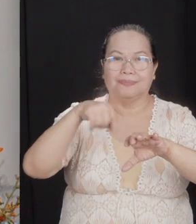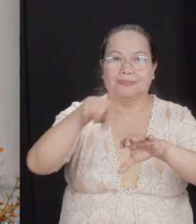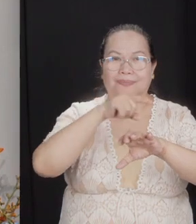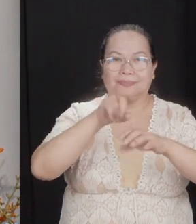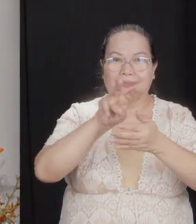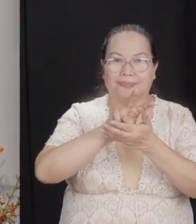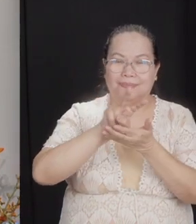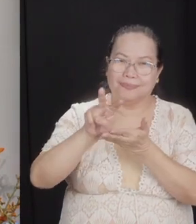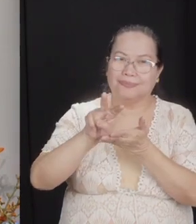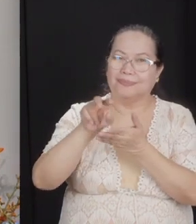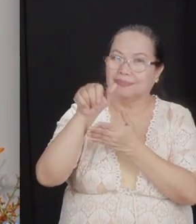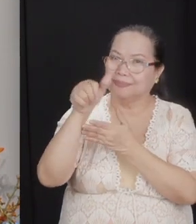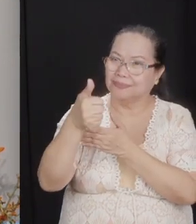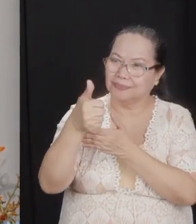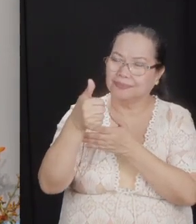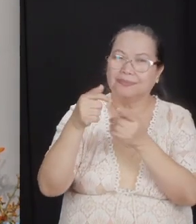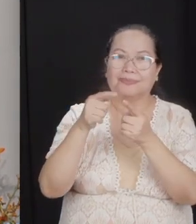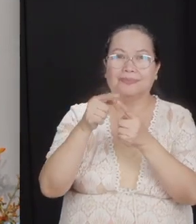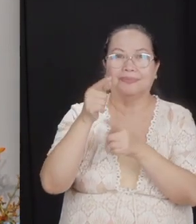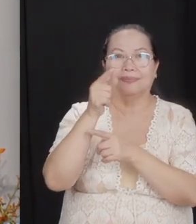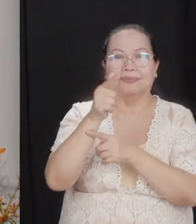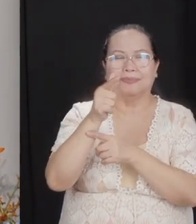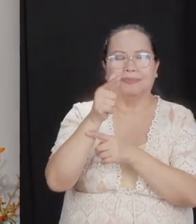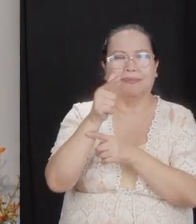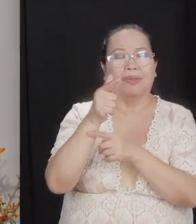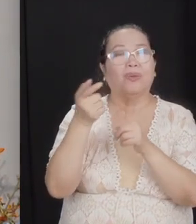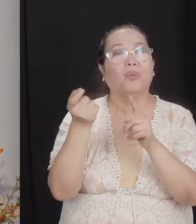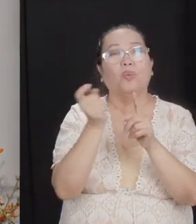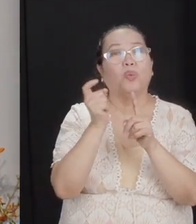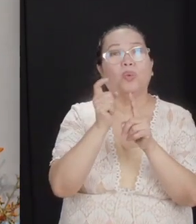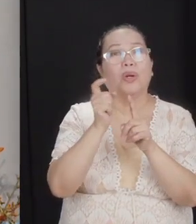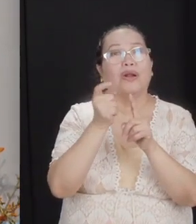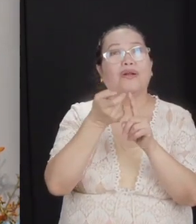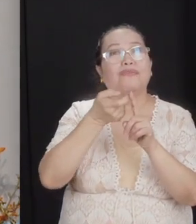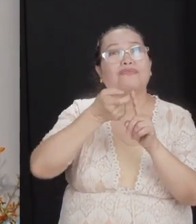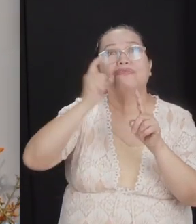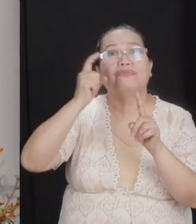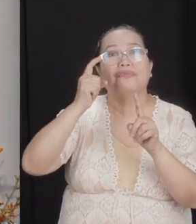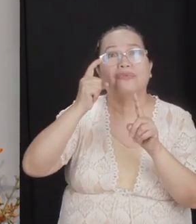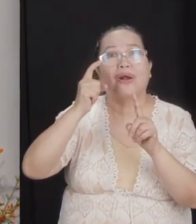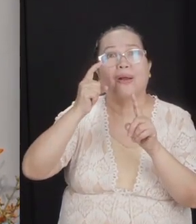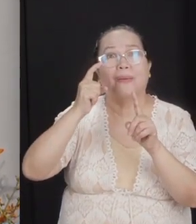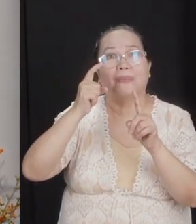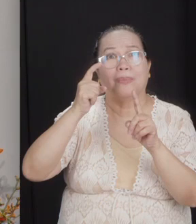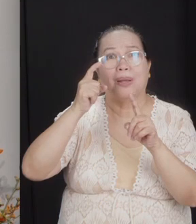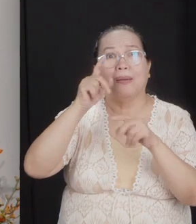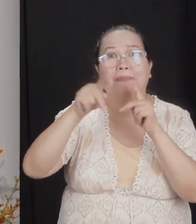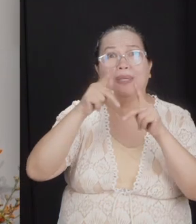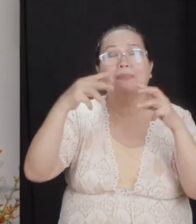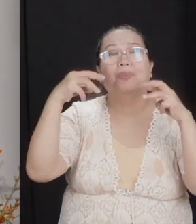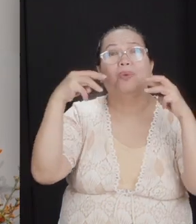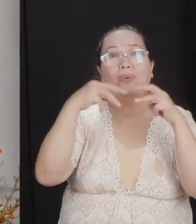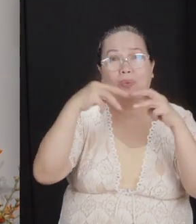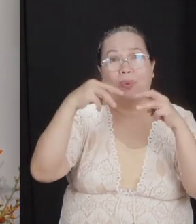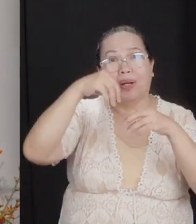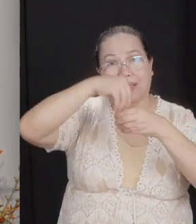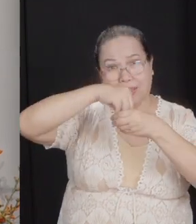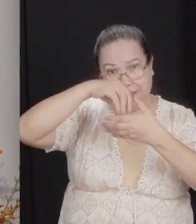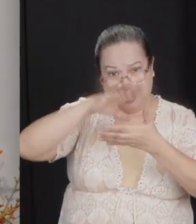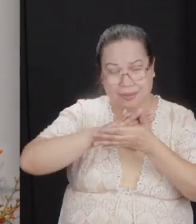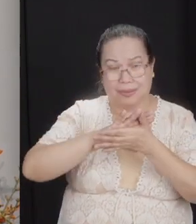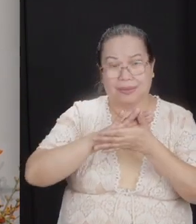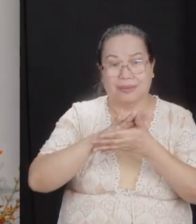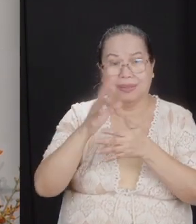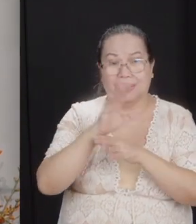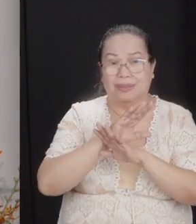10 to 20 where you see the root of civil war. This is where the whole problem started. In verse 10, you see an